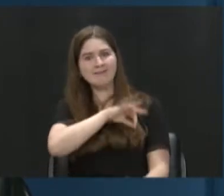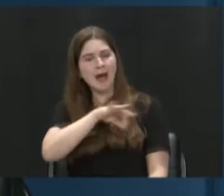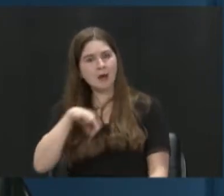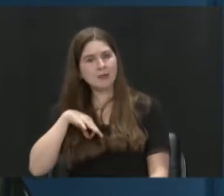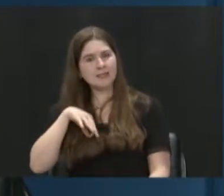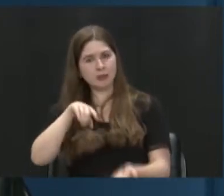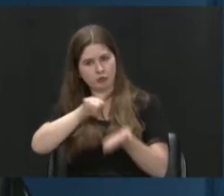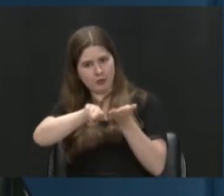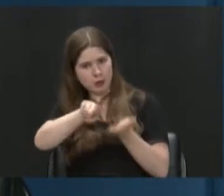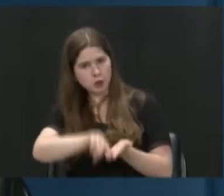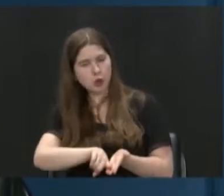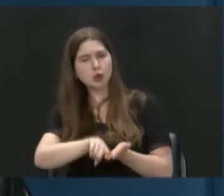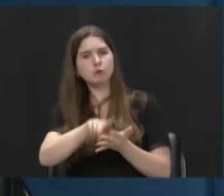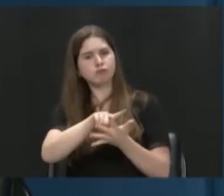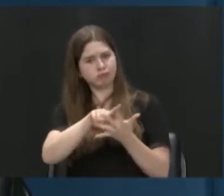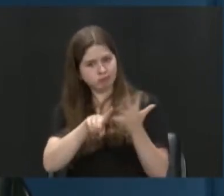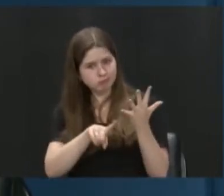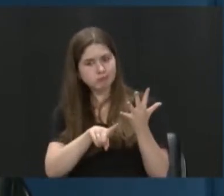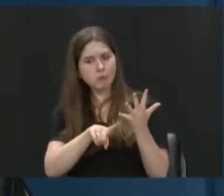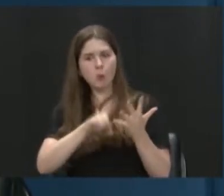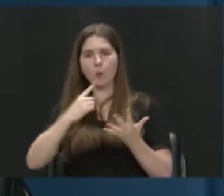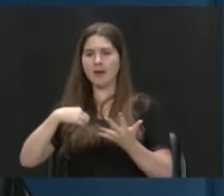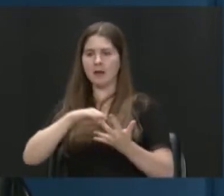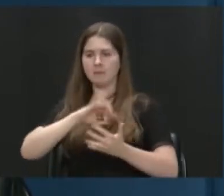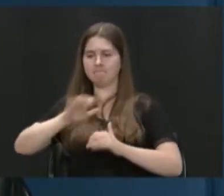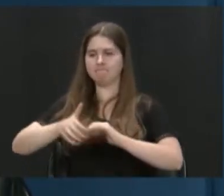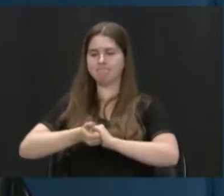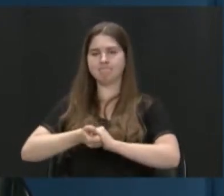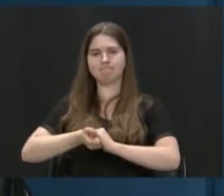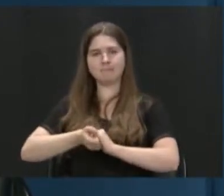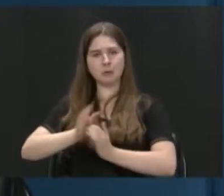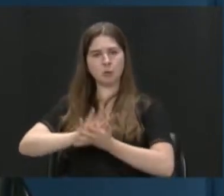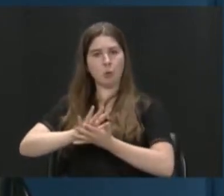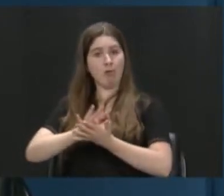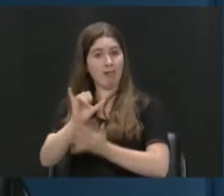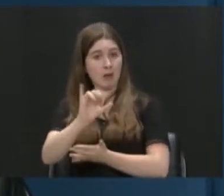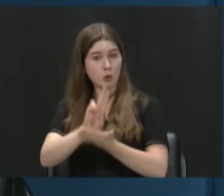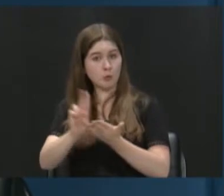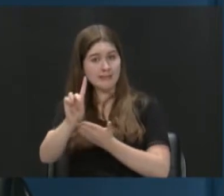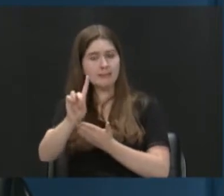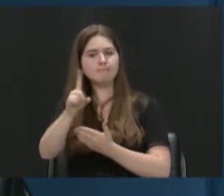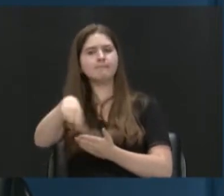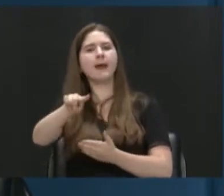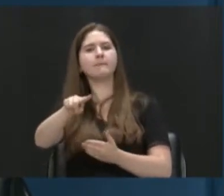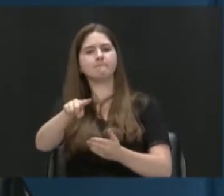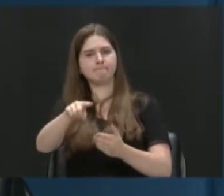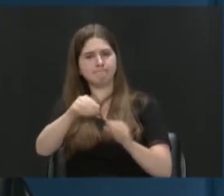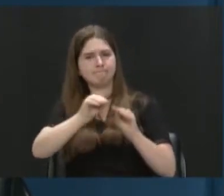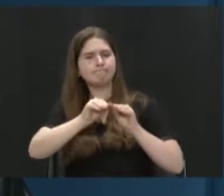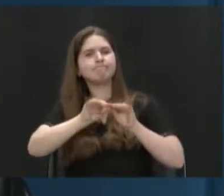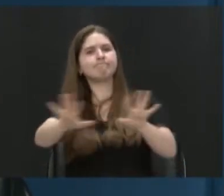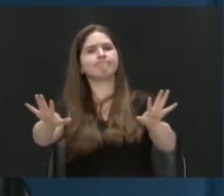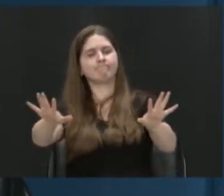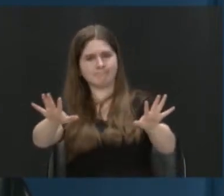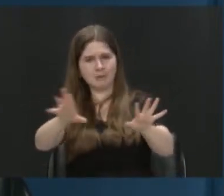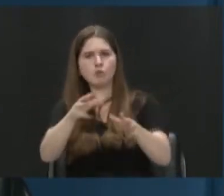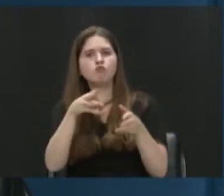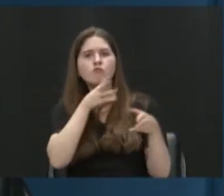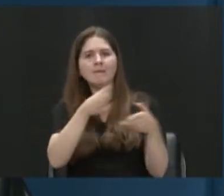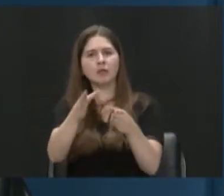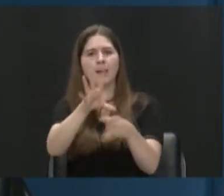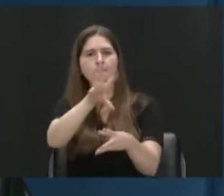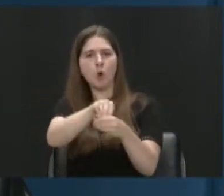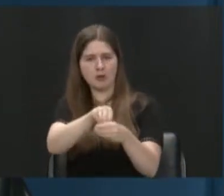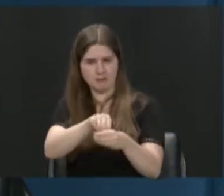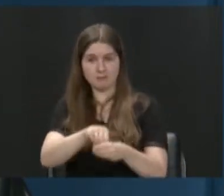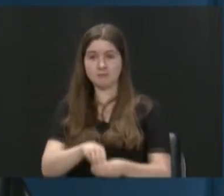or even just an anchor institution like UD, saying the river's important. Right. Absolutely. Because it runs through our campus. So that it's